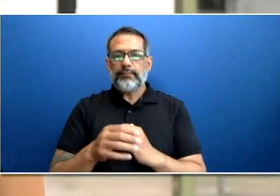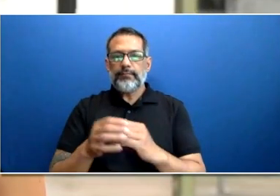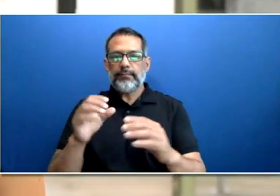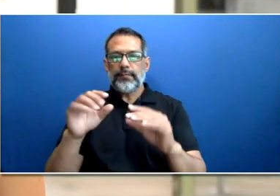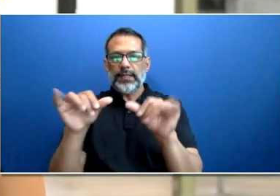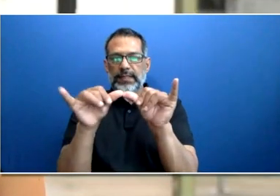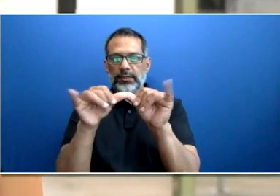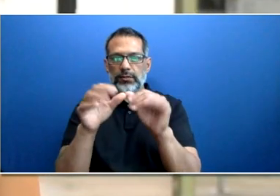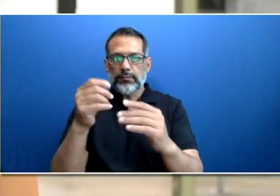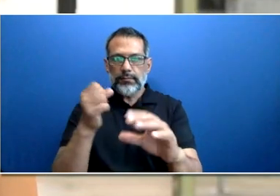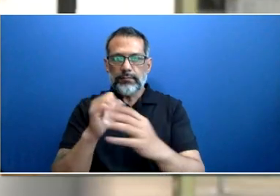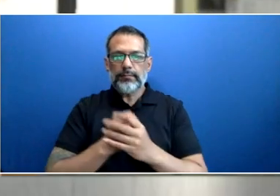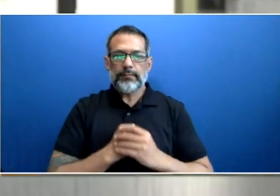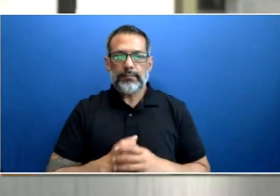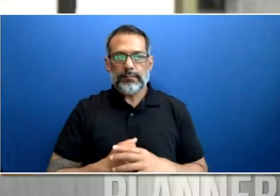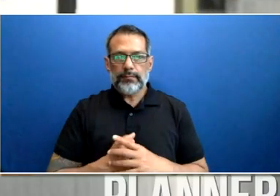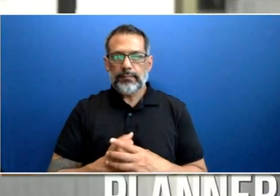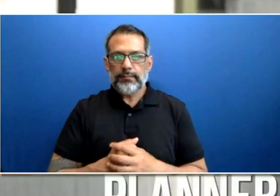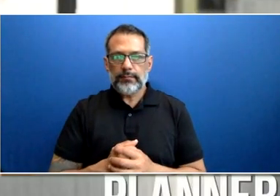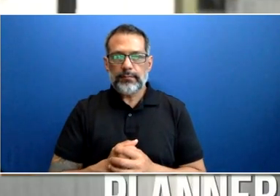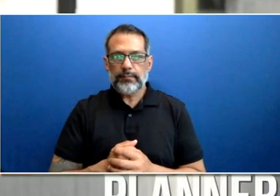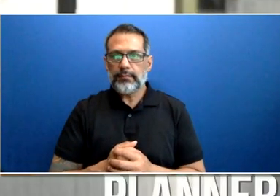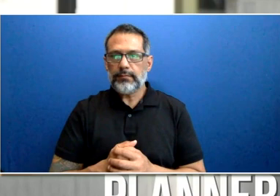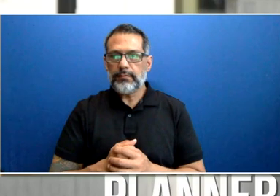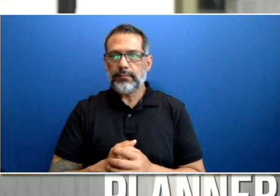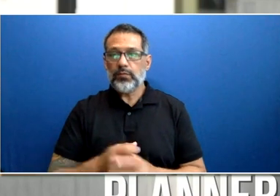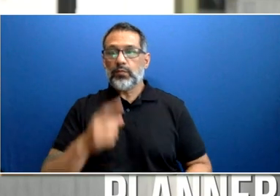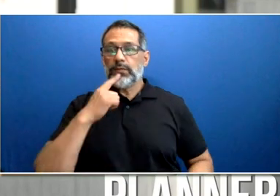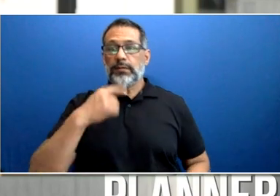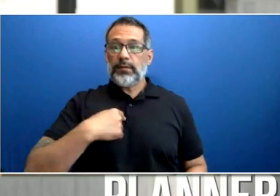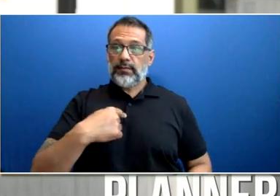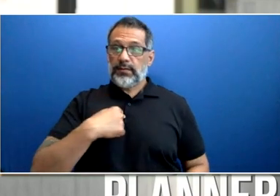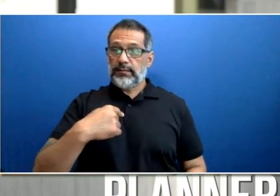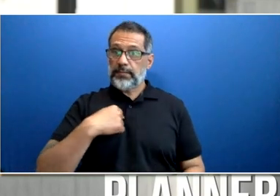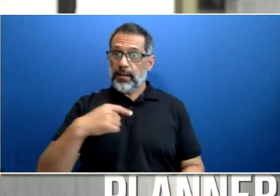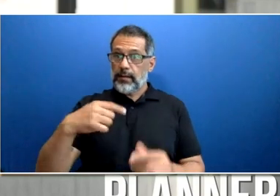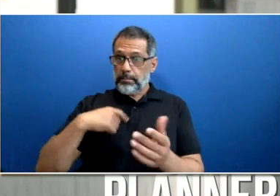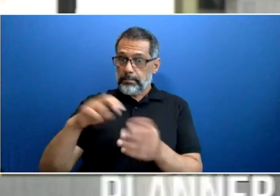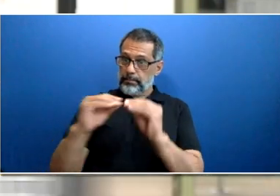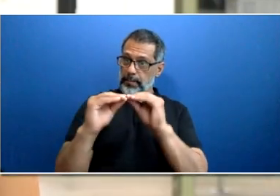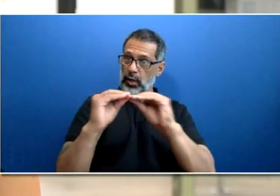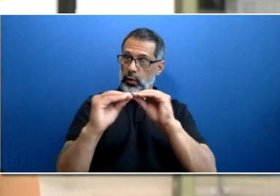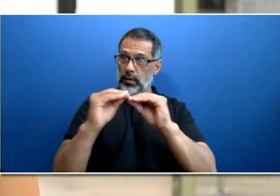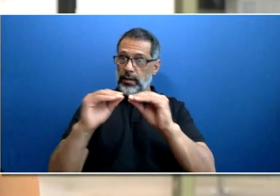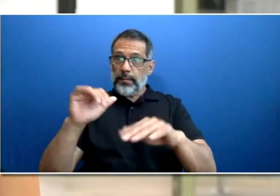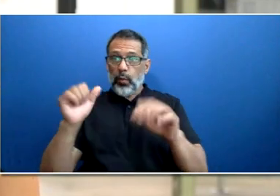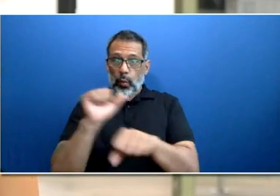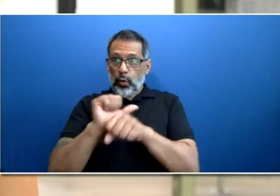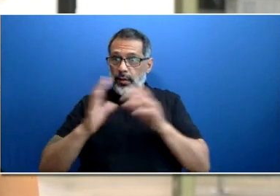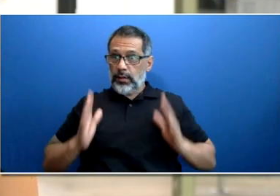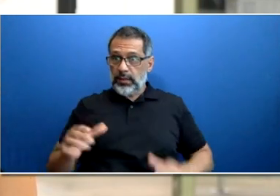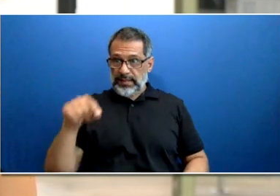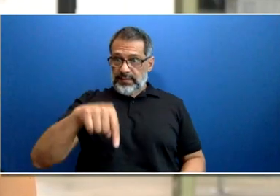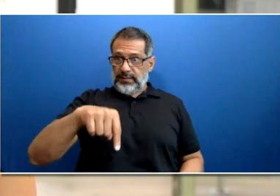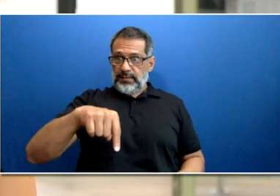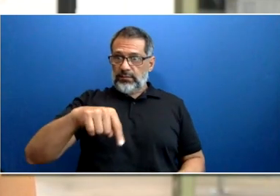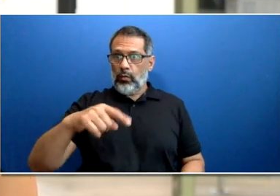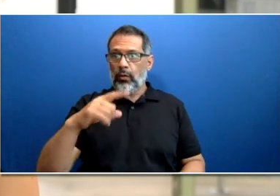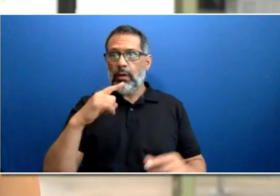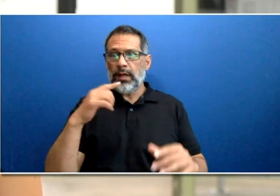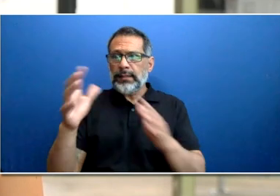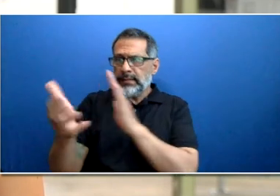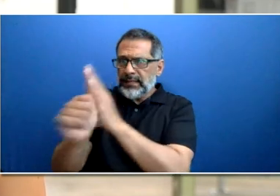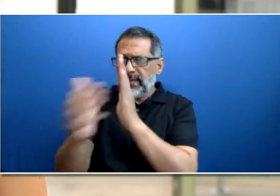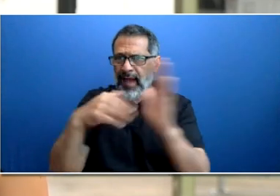As a vehicle maintenance employee, you have the ability to gain transferable skills, to work on various modes and